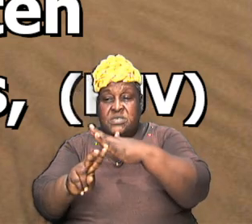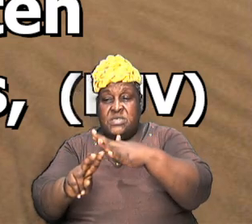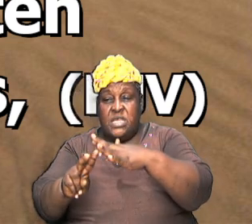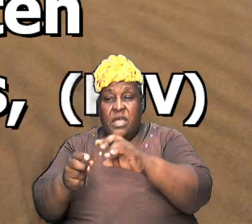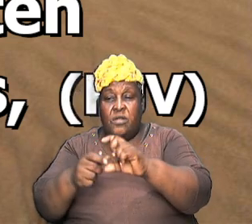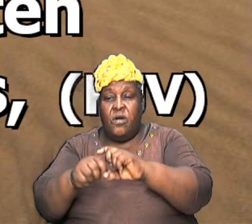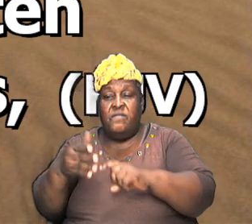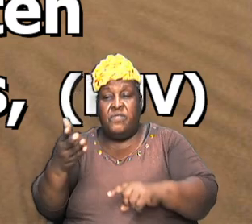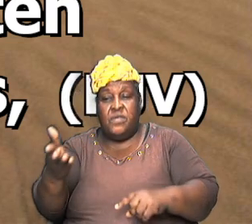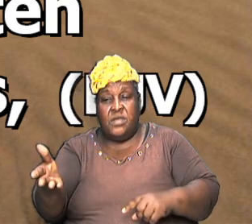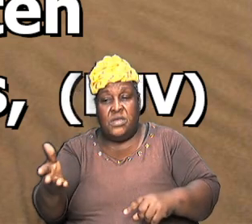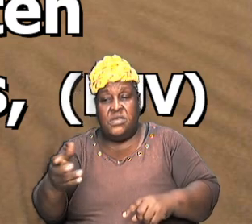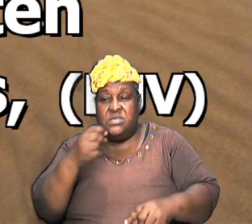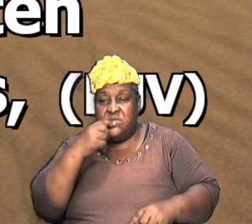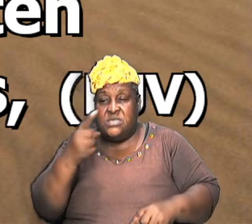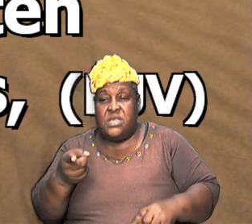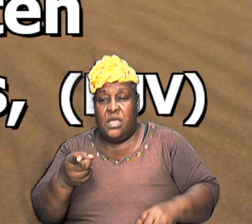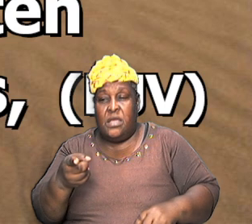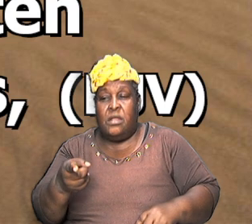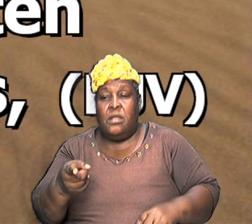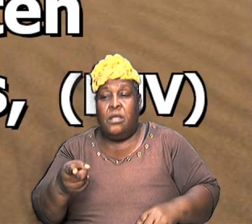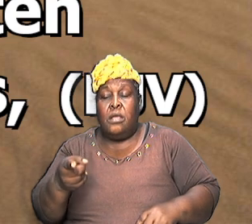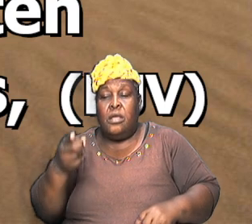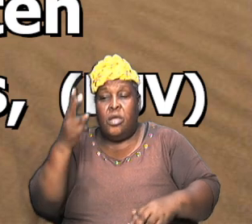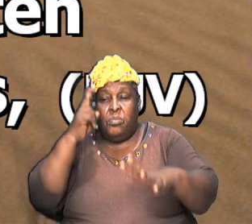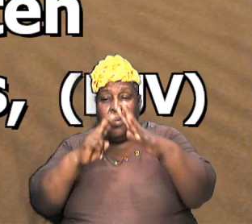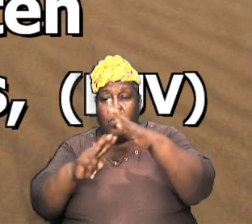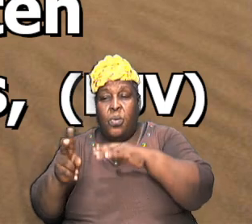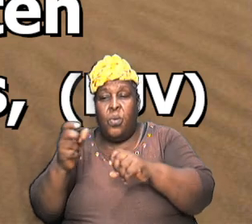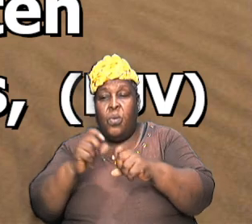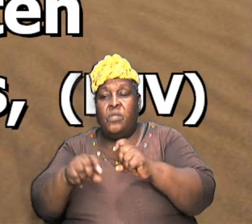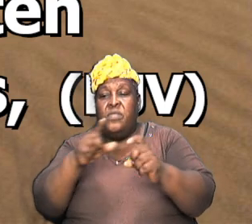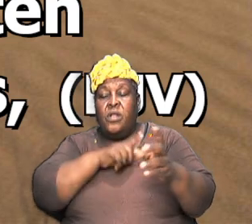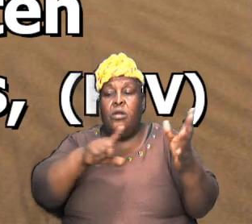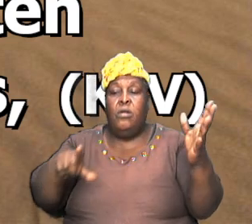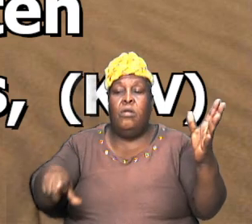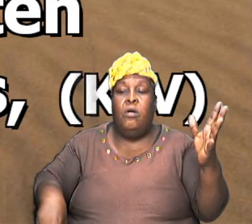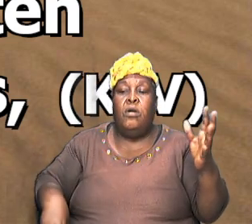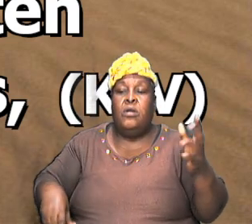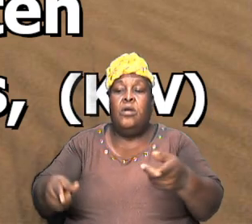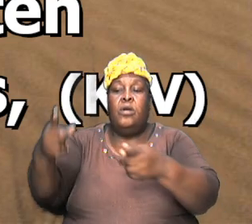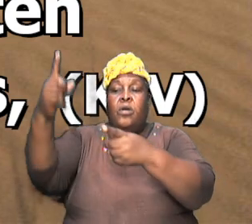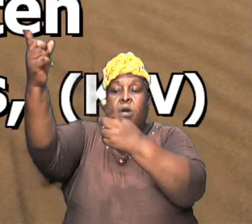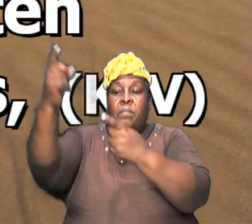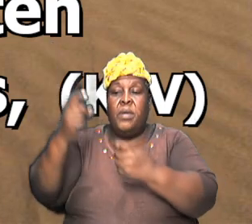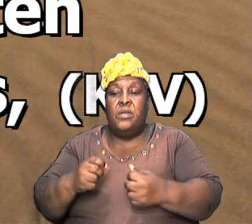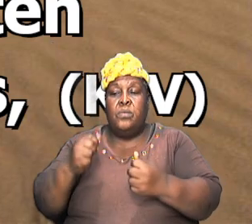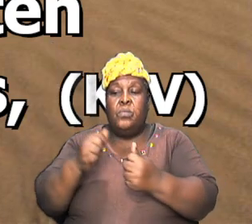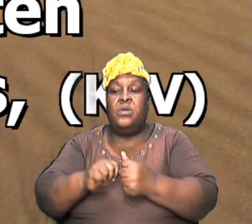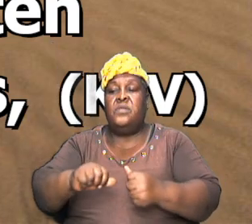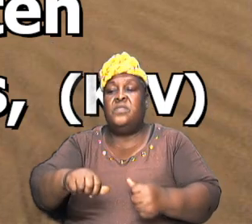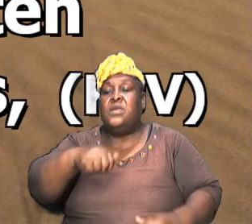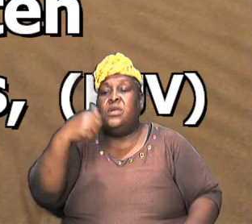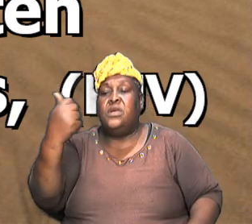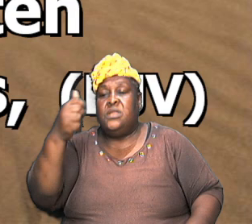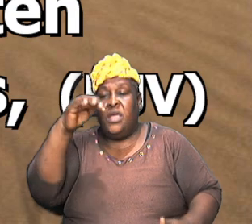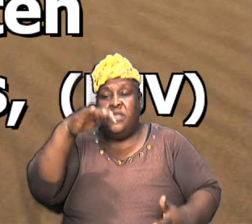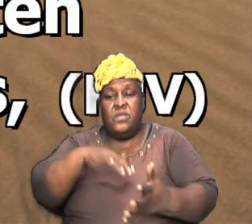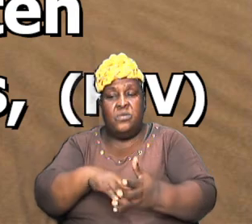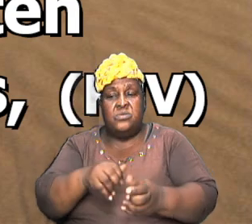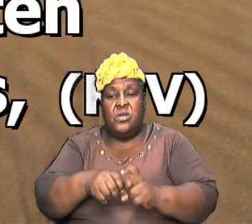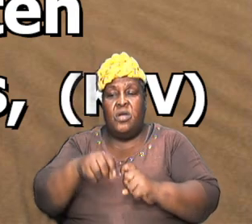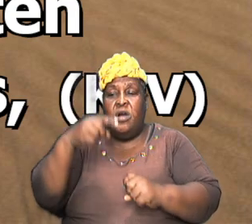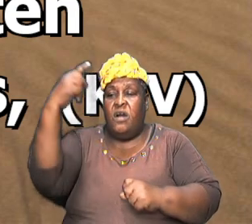prophesied of these saying behold the Lord cometh with ten